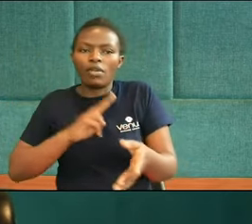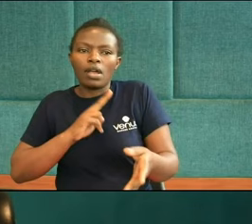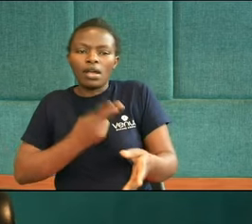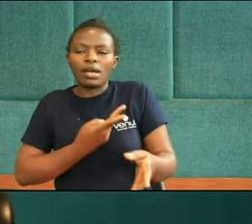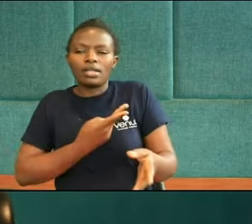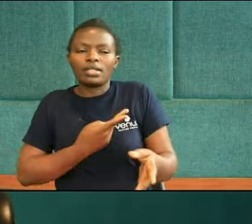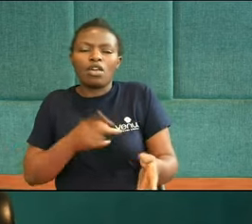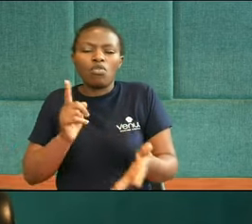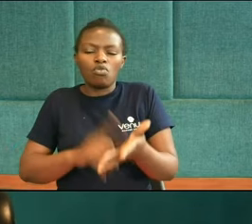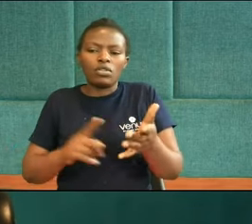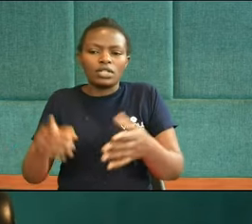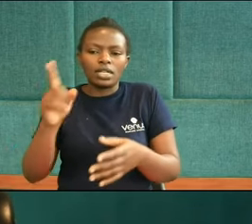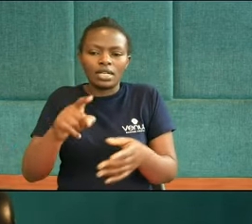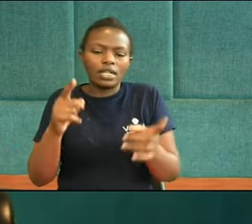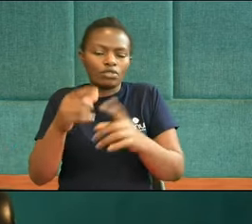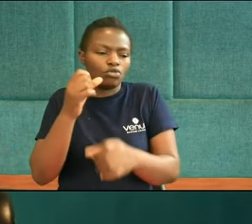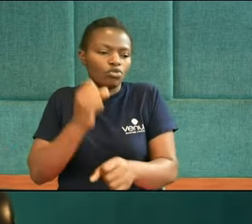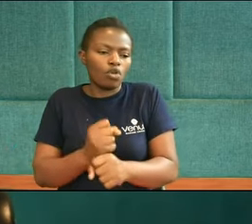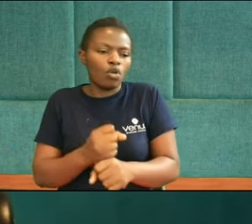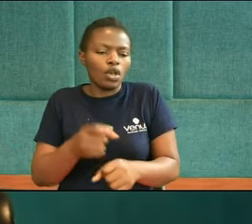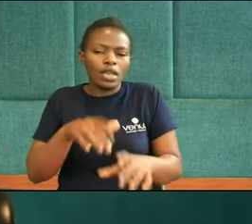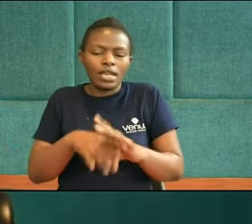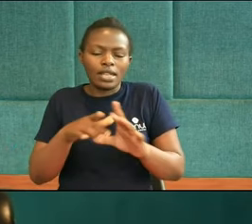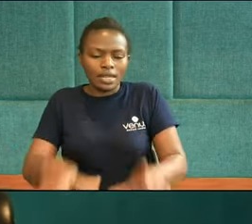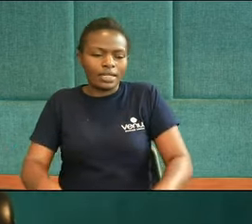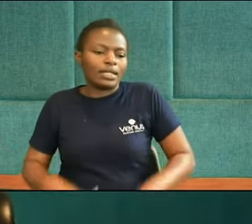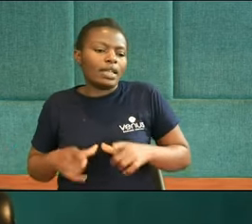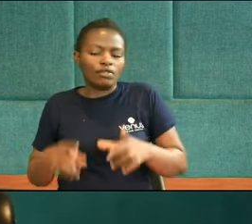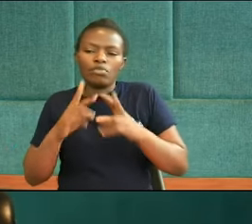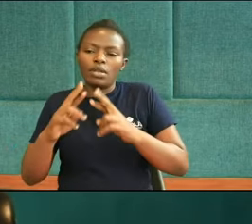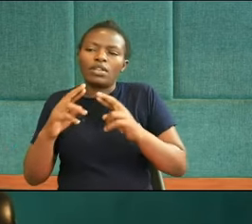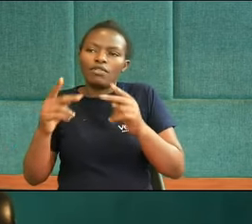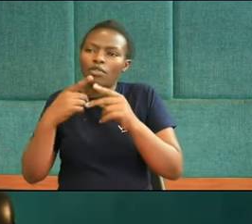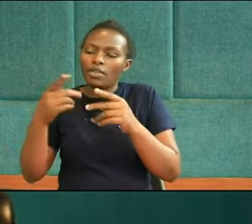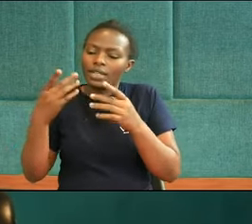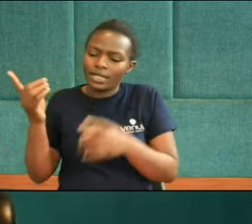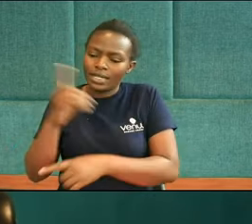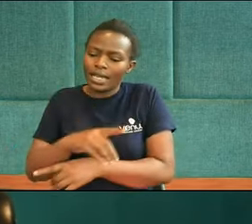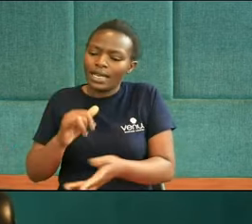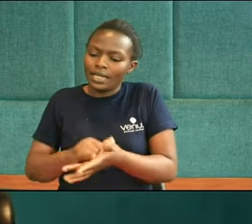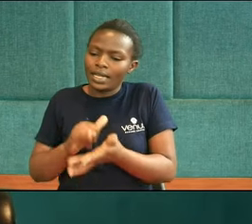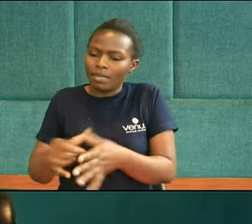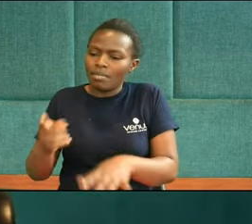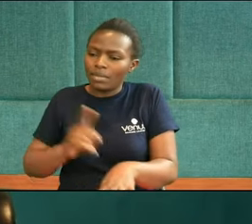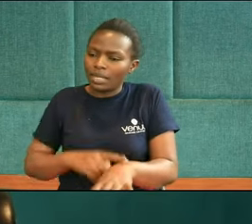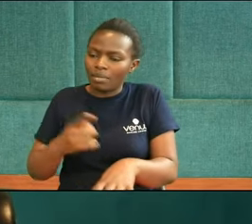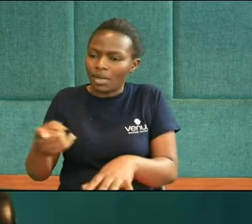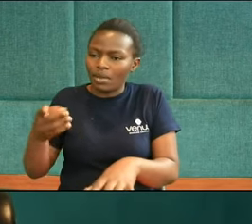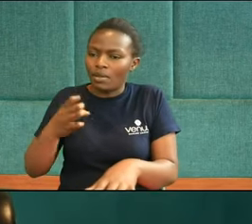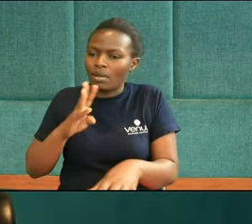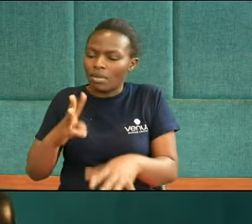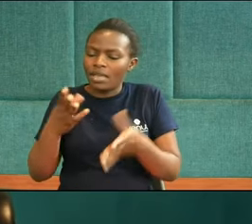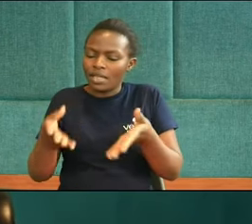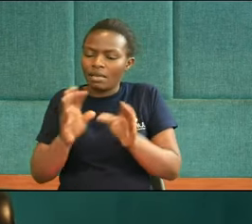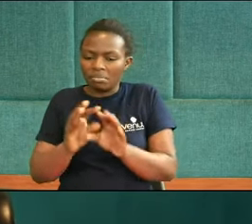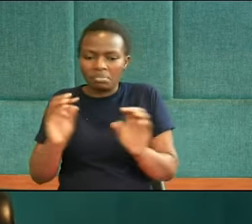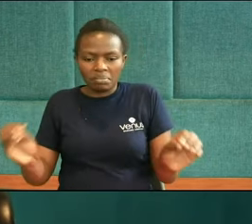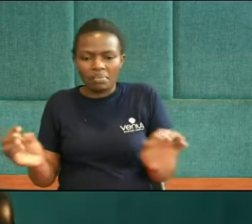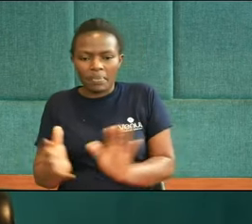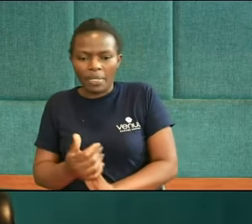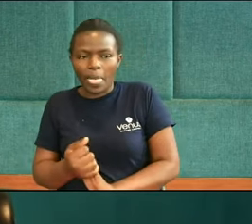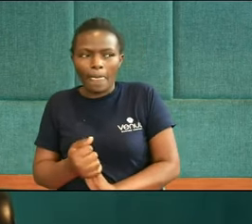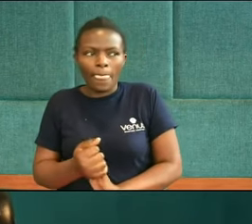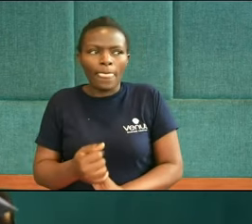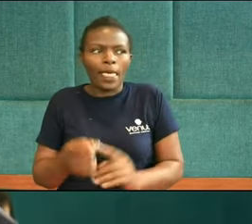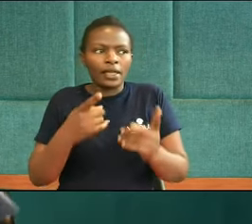to do At that time At that point In his life To be ready For this day When he will not Even exist Yeah So I'd